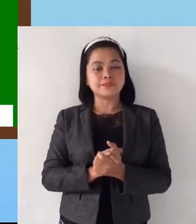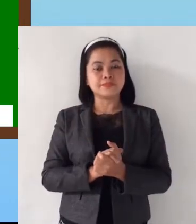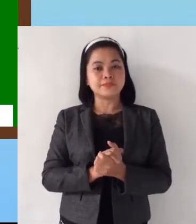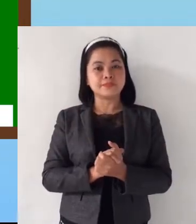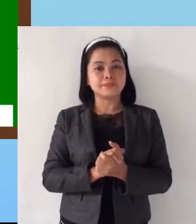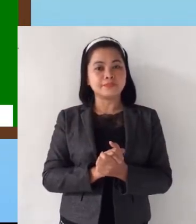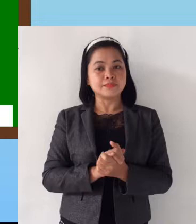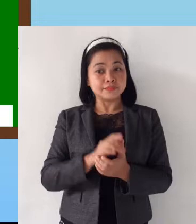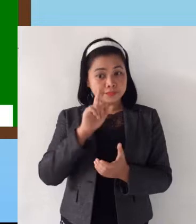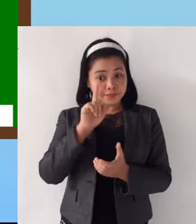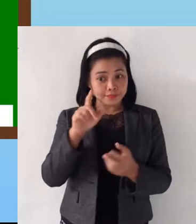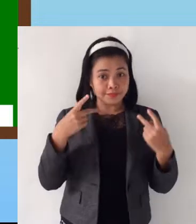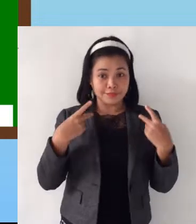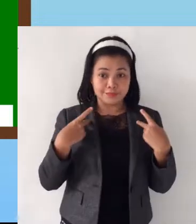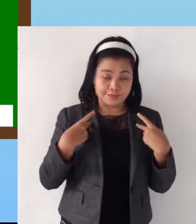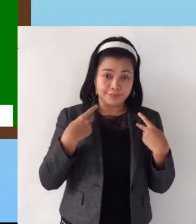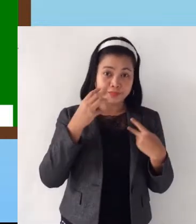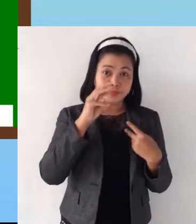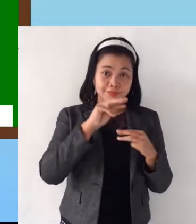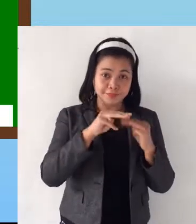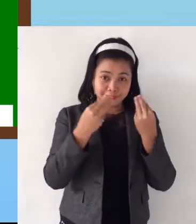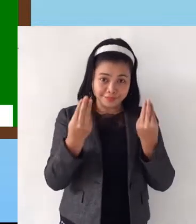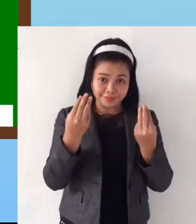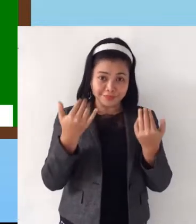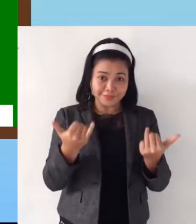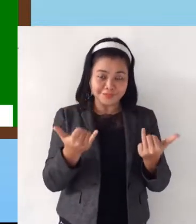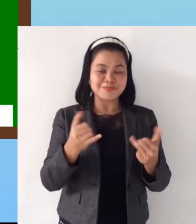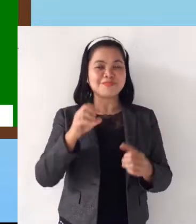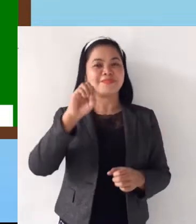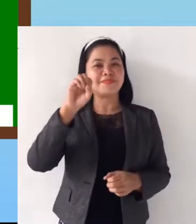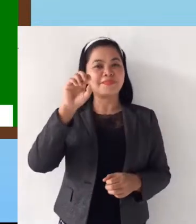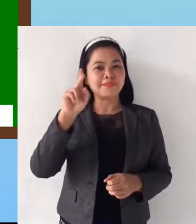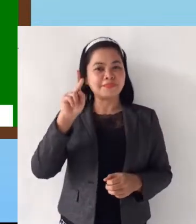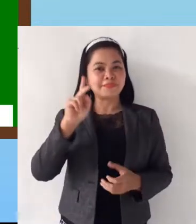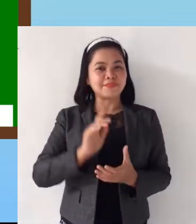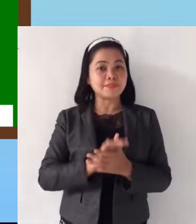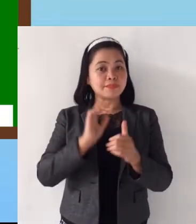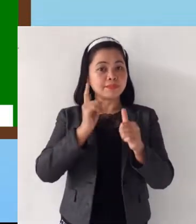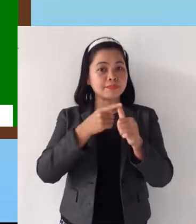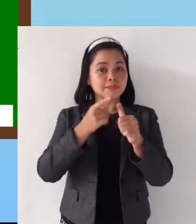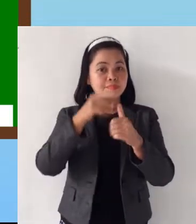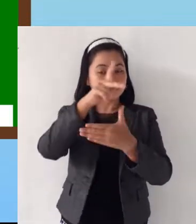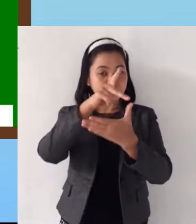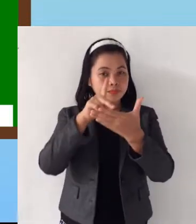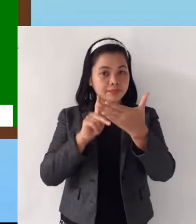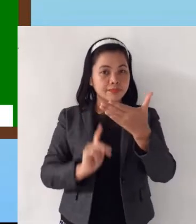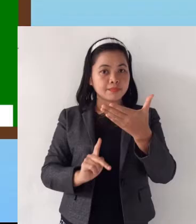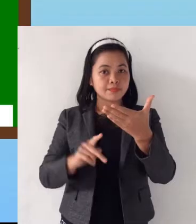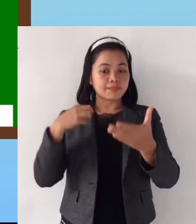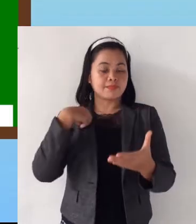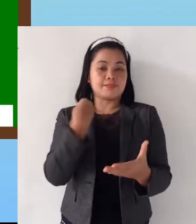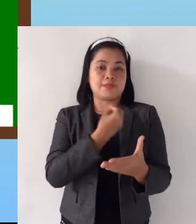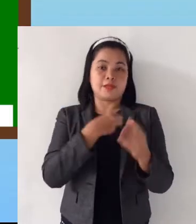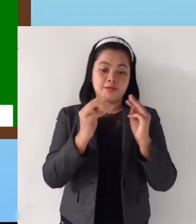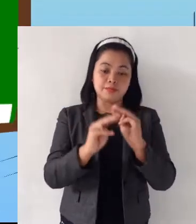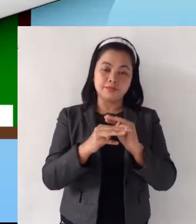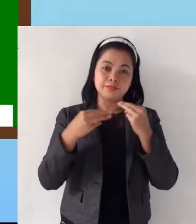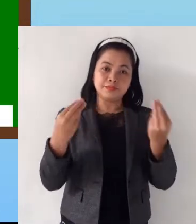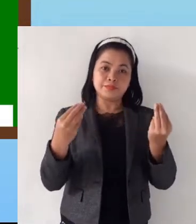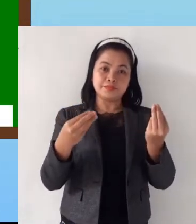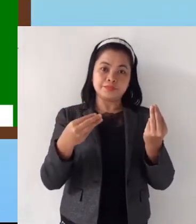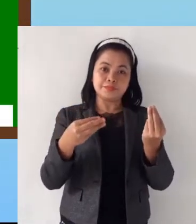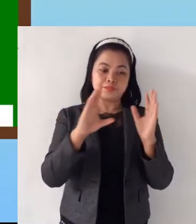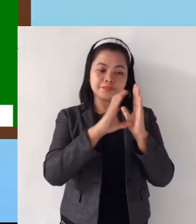Do you have your modules now? Okay. The first part of our module is the